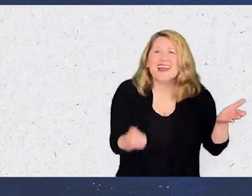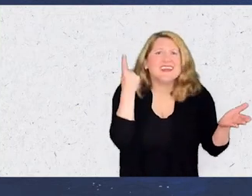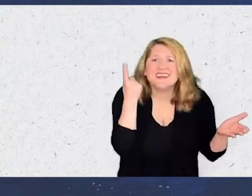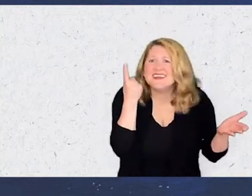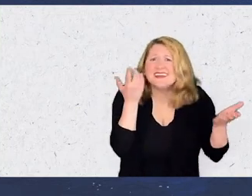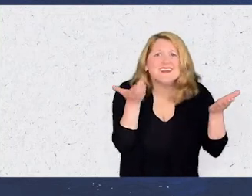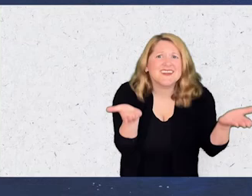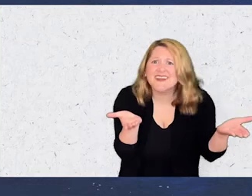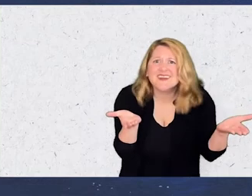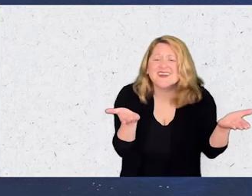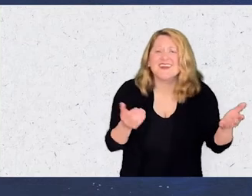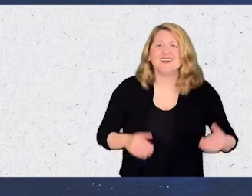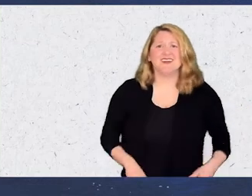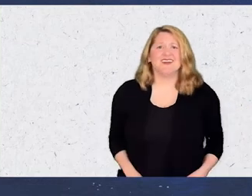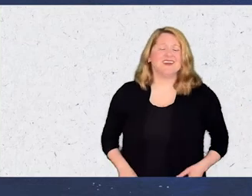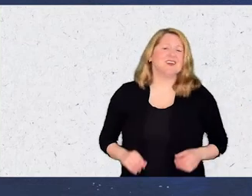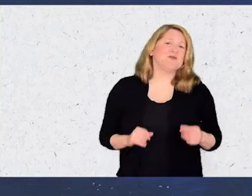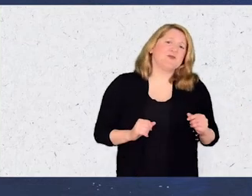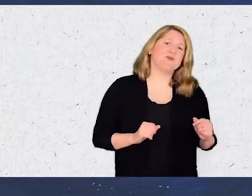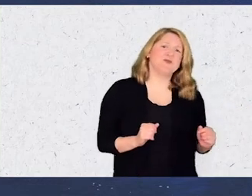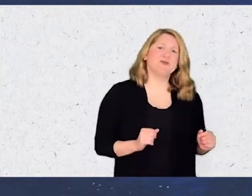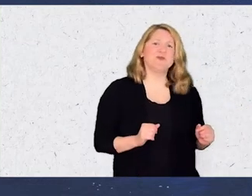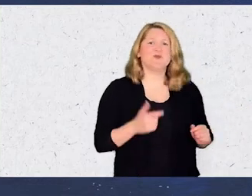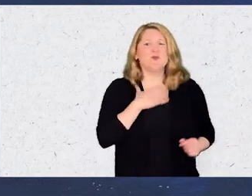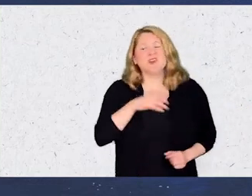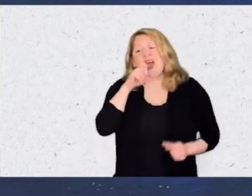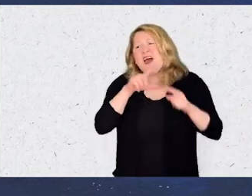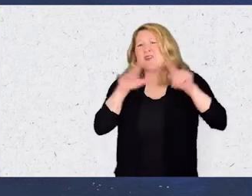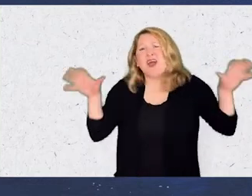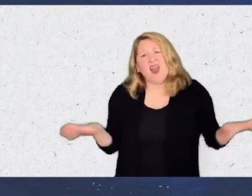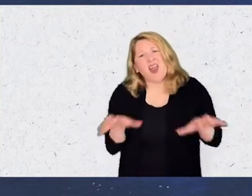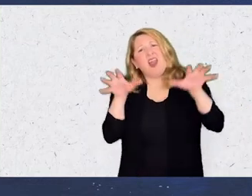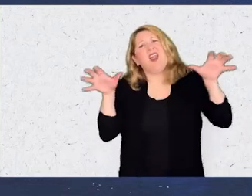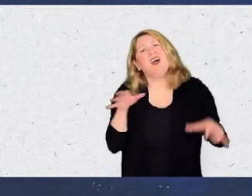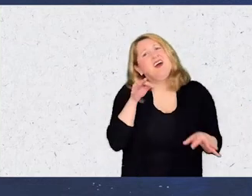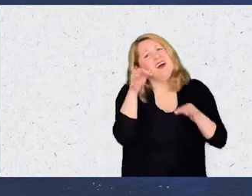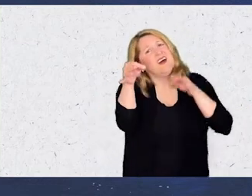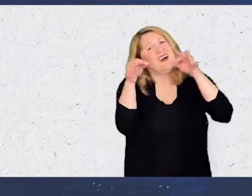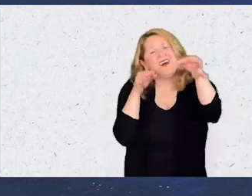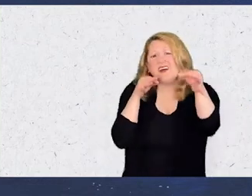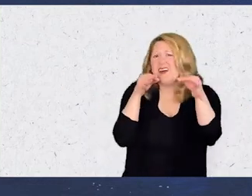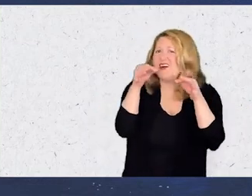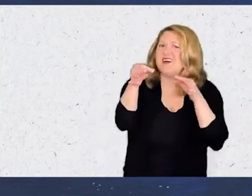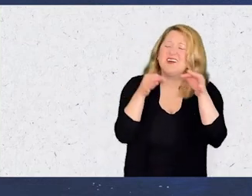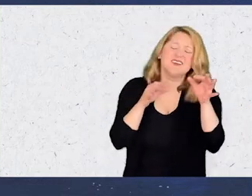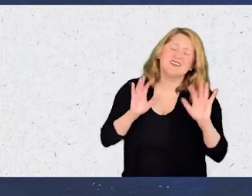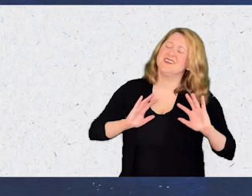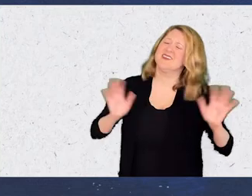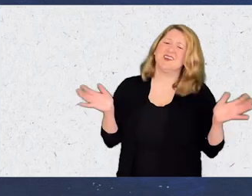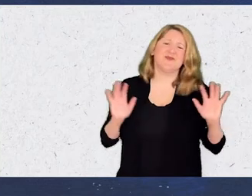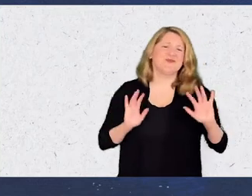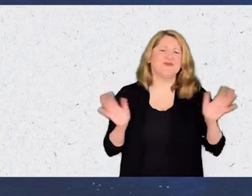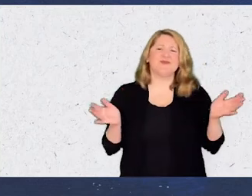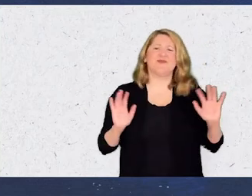don't get it I wish I didn't have to make you try